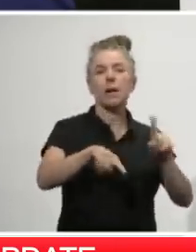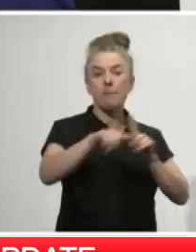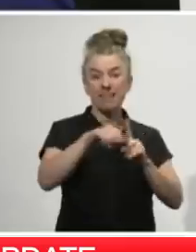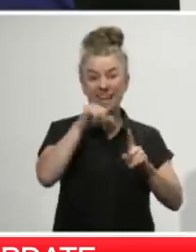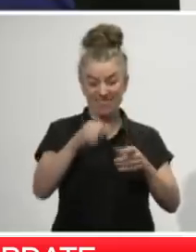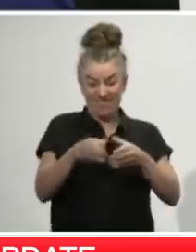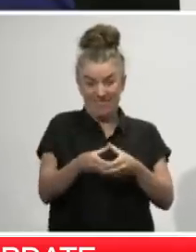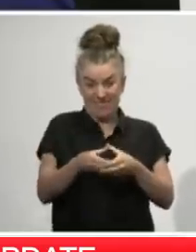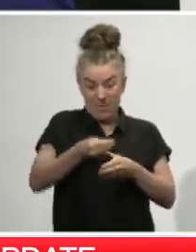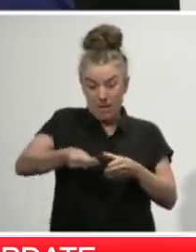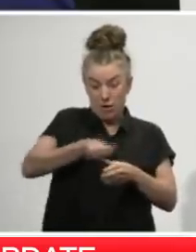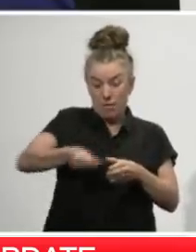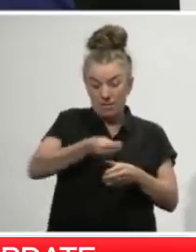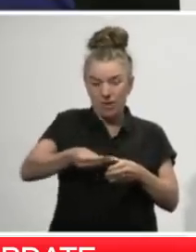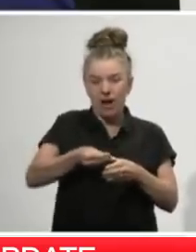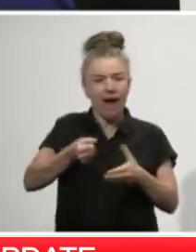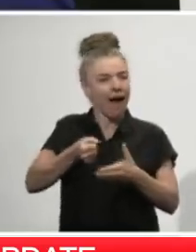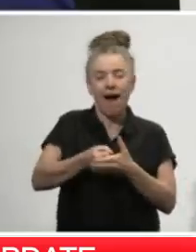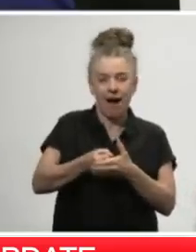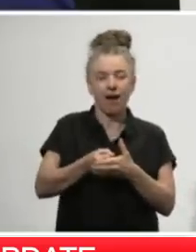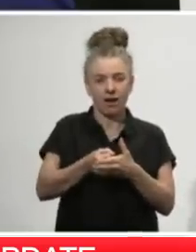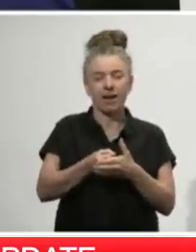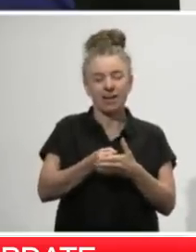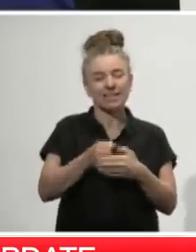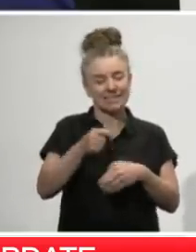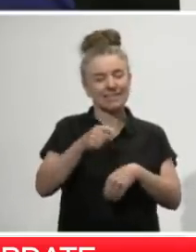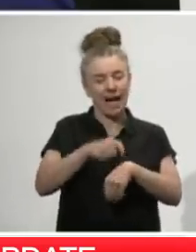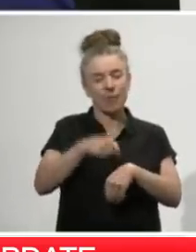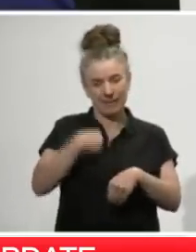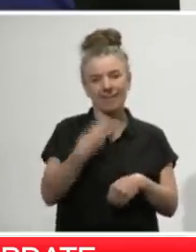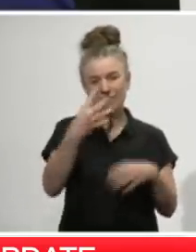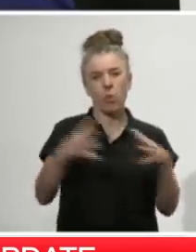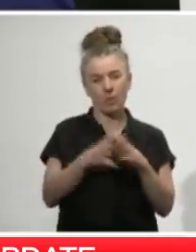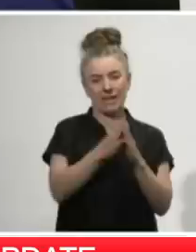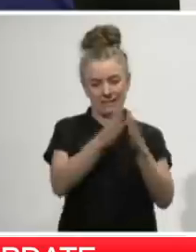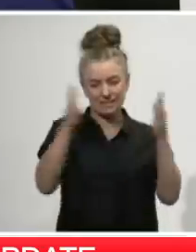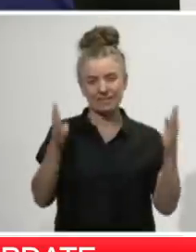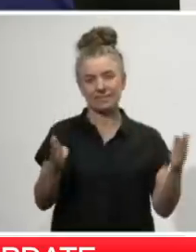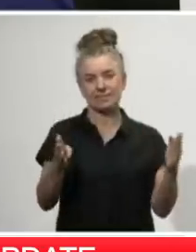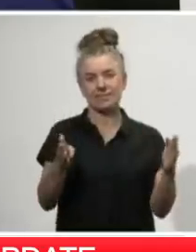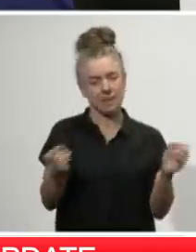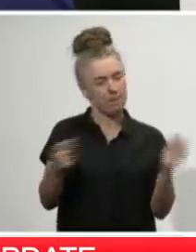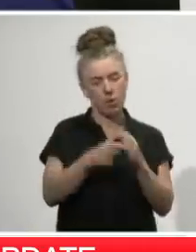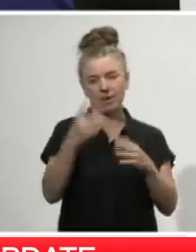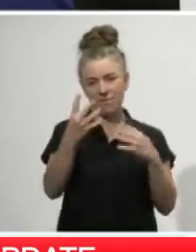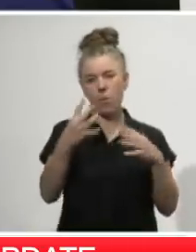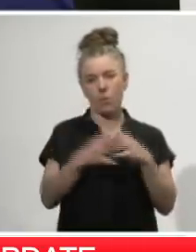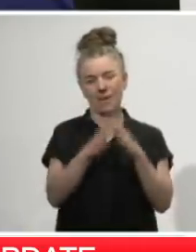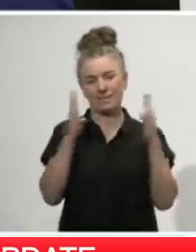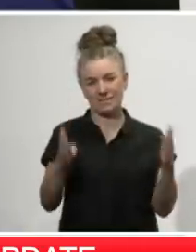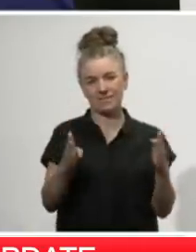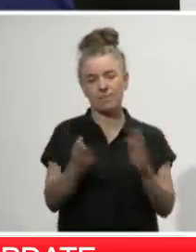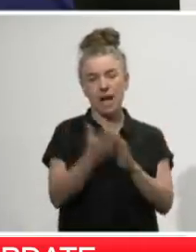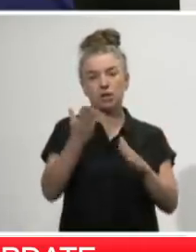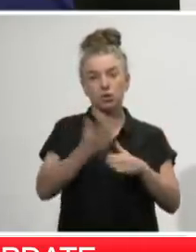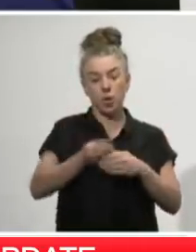still coming through. Because of this time lag and the virus rearing its head, four weeks is the minimum time needed